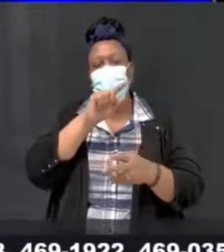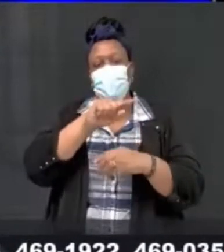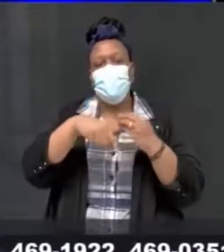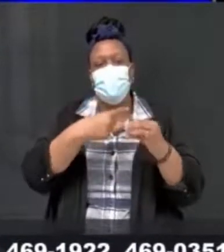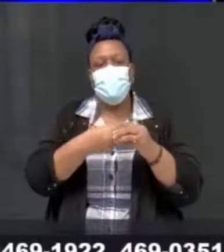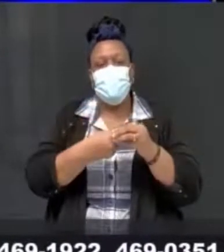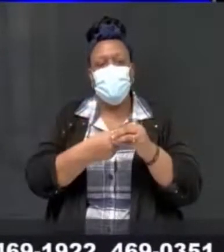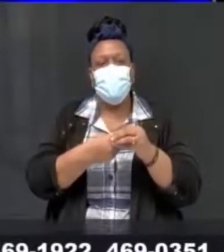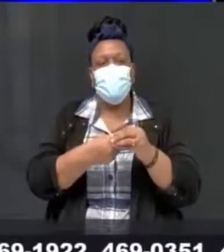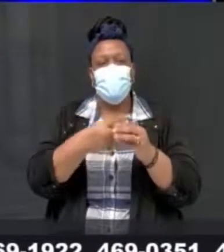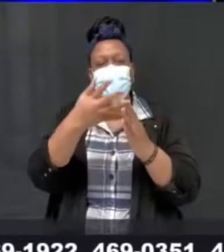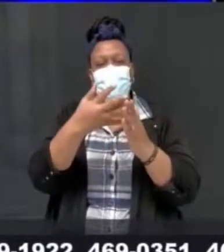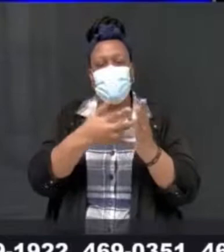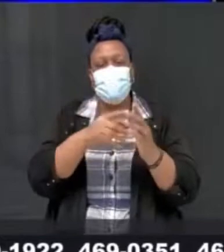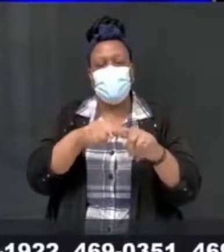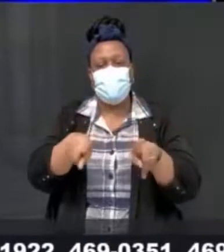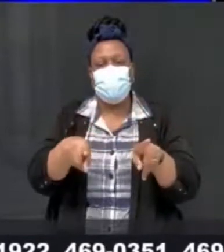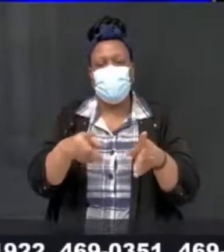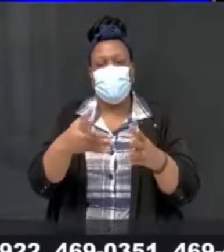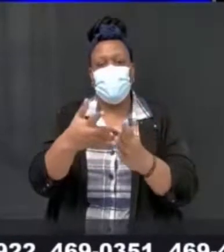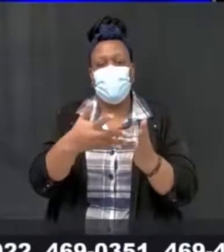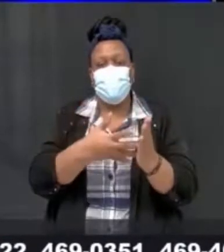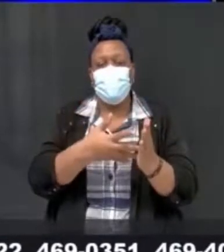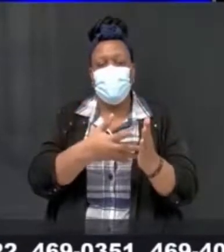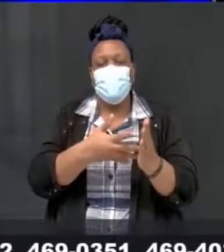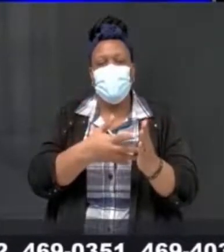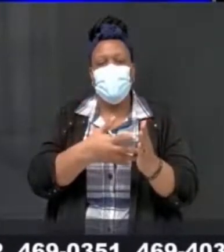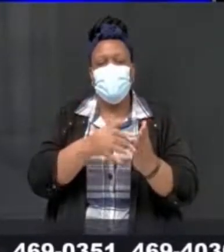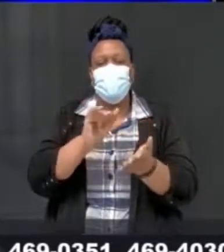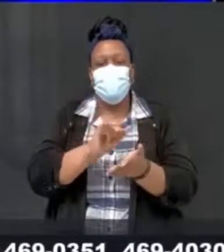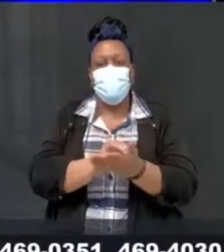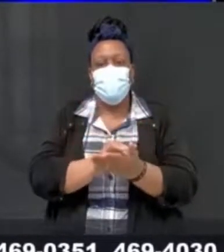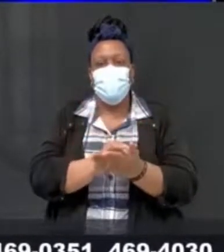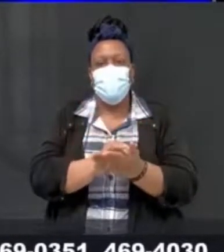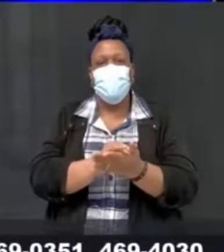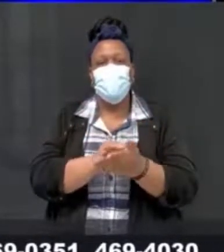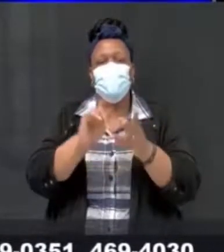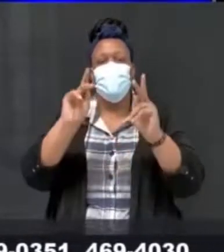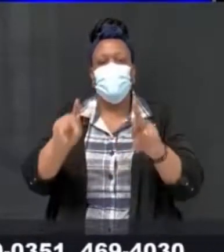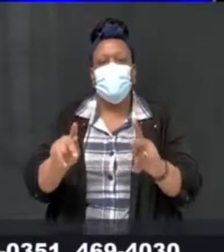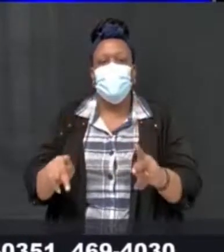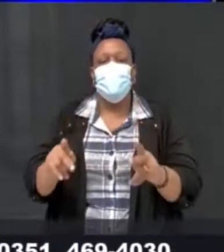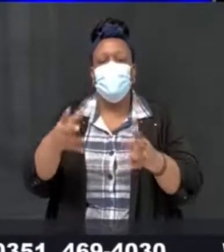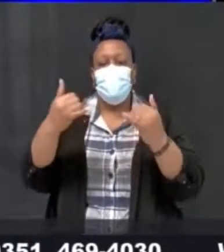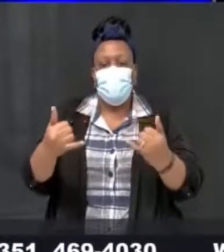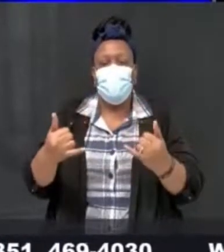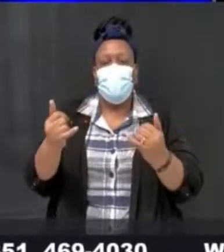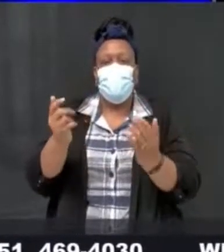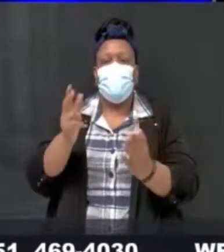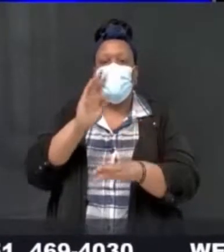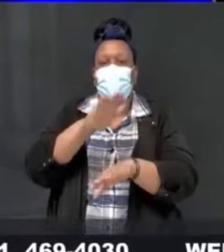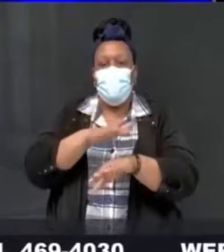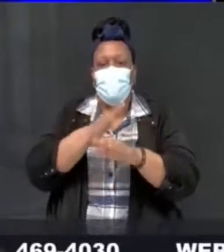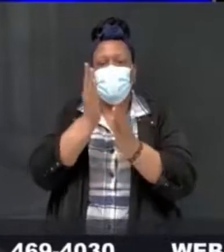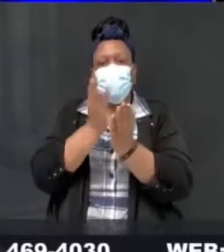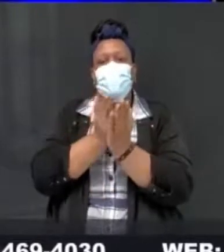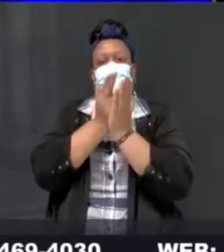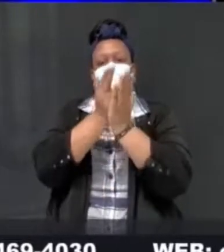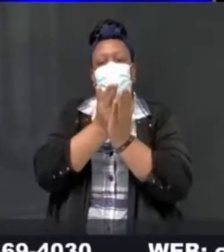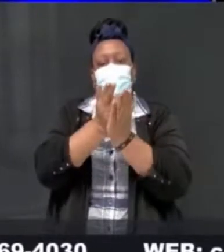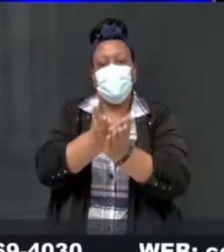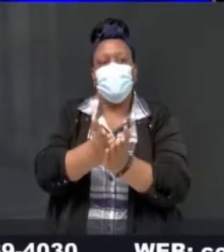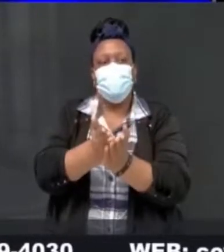government accept the same rapid tests from the cruise lines. Can you clarify